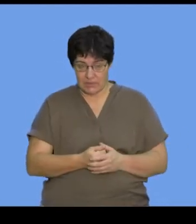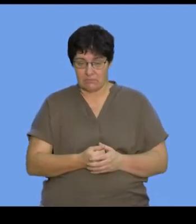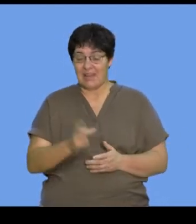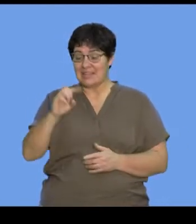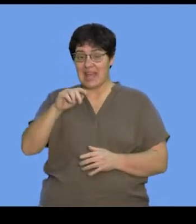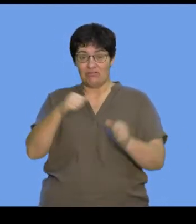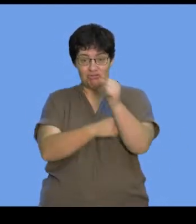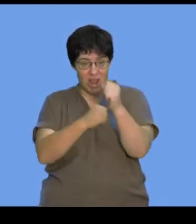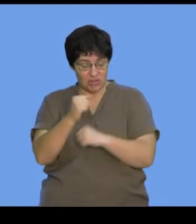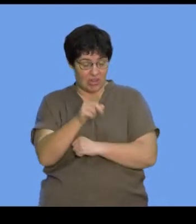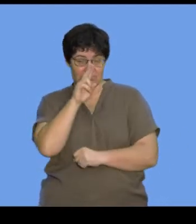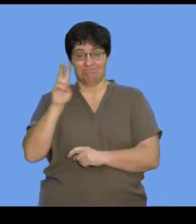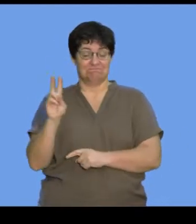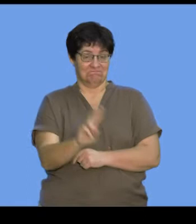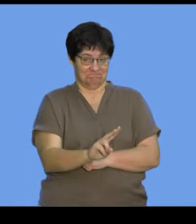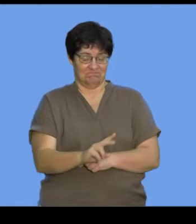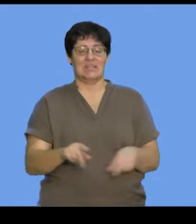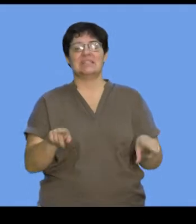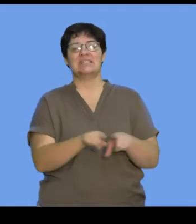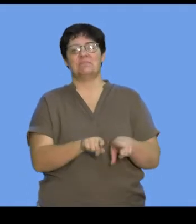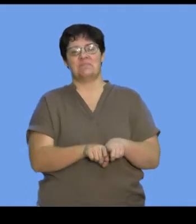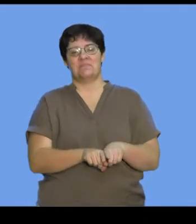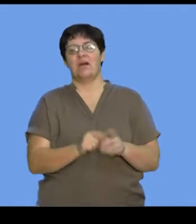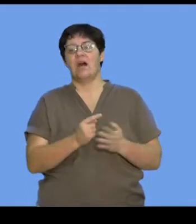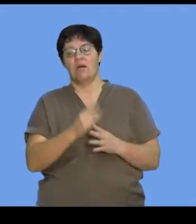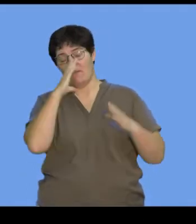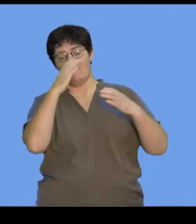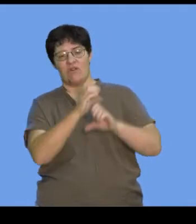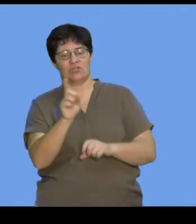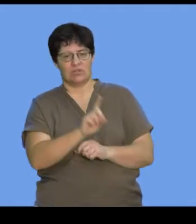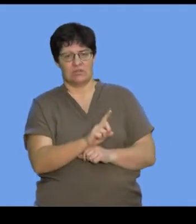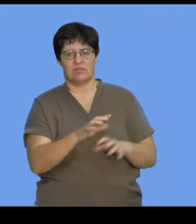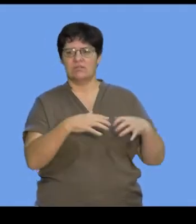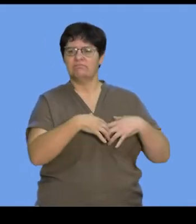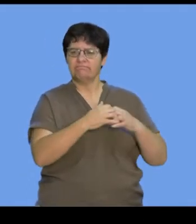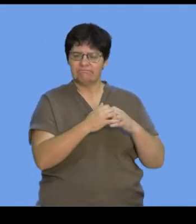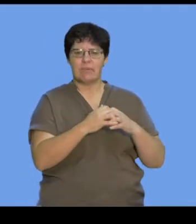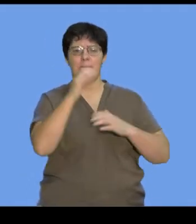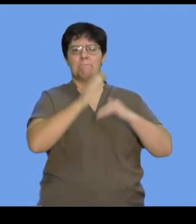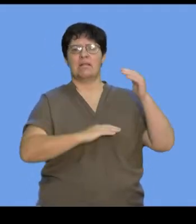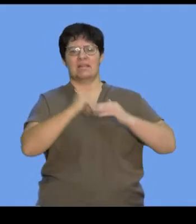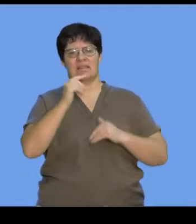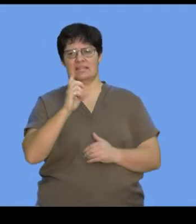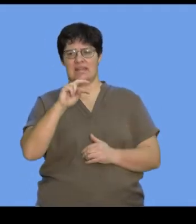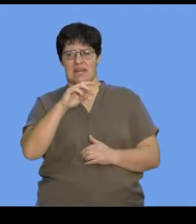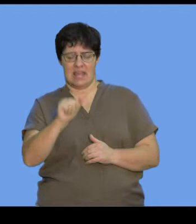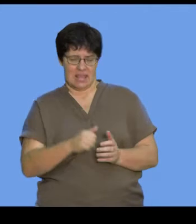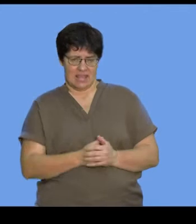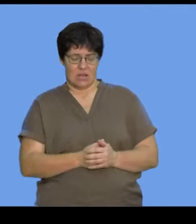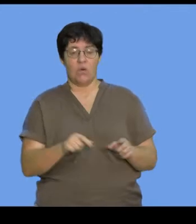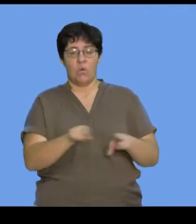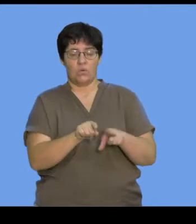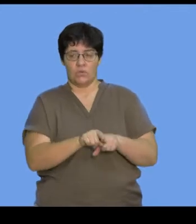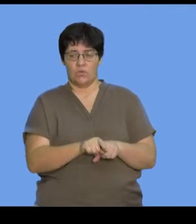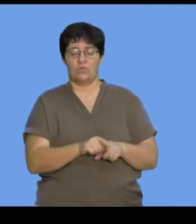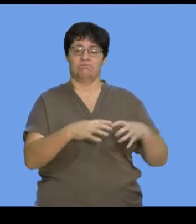of DNA. And then, we're going to have some time where we're focusing on the formation of the building blocks of DNA as well as the formation